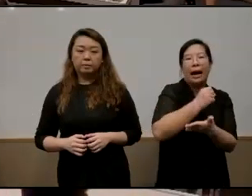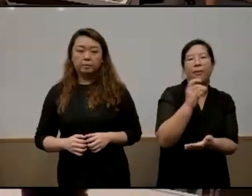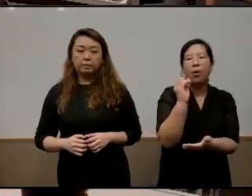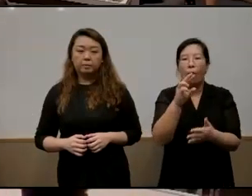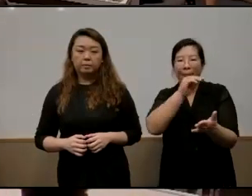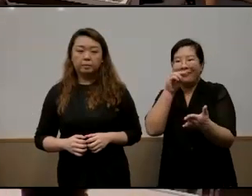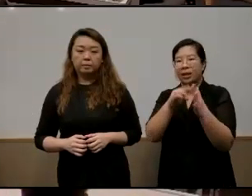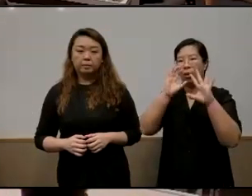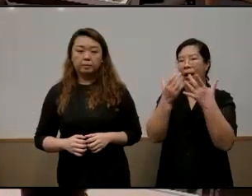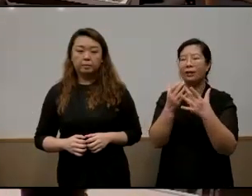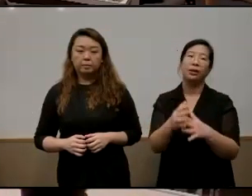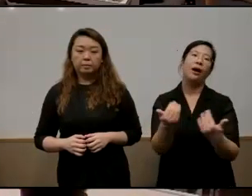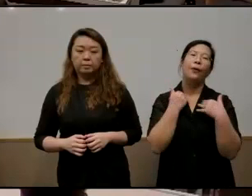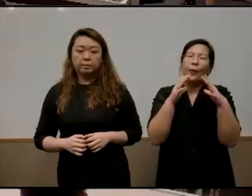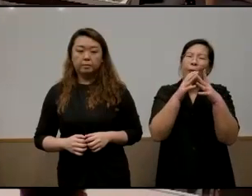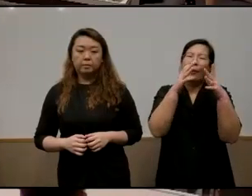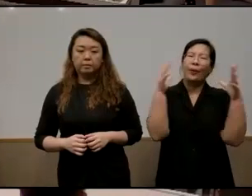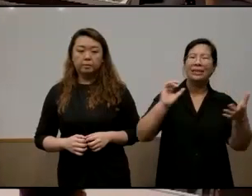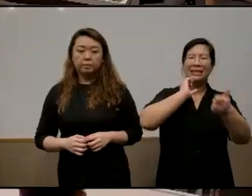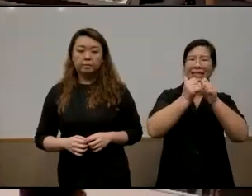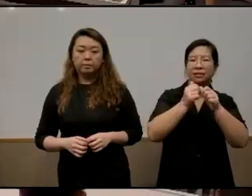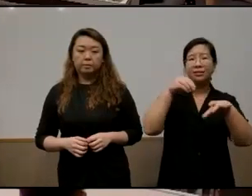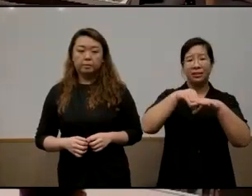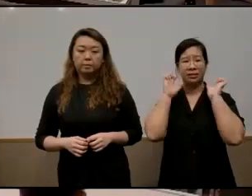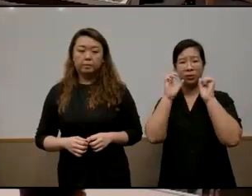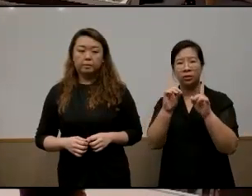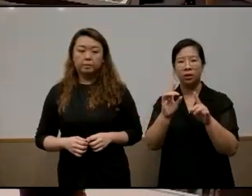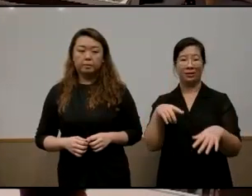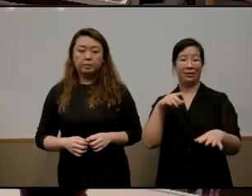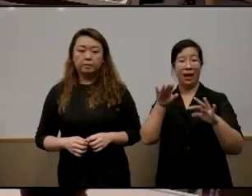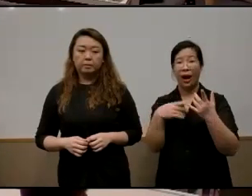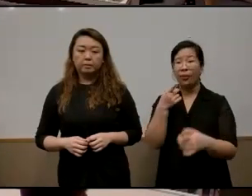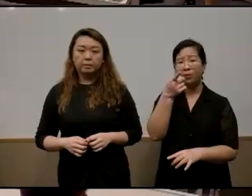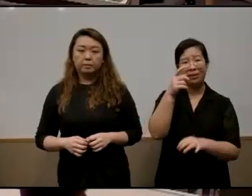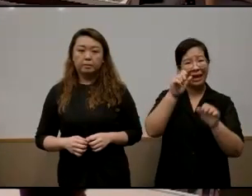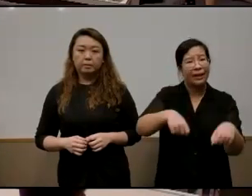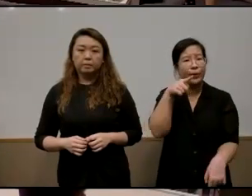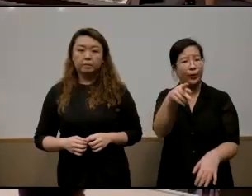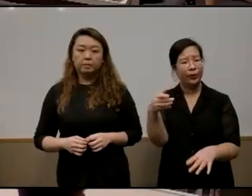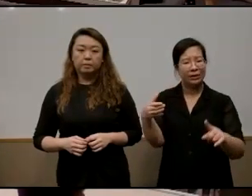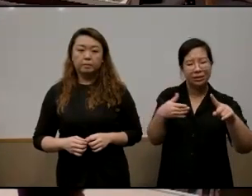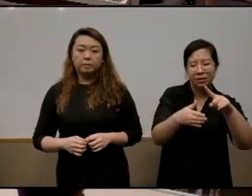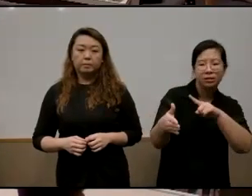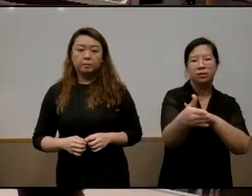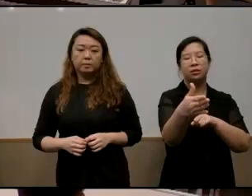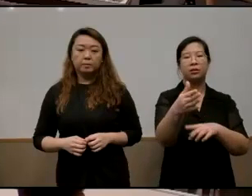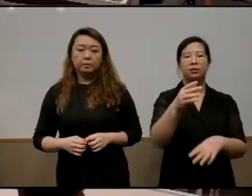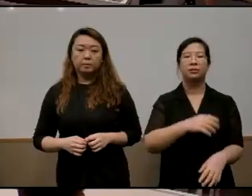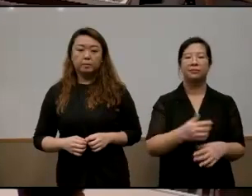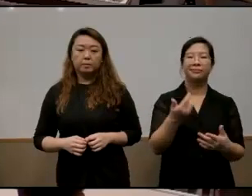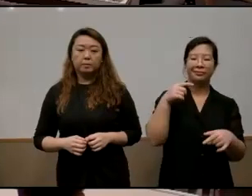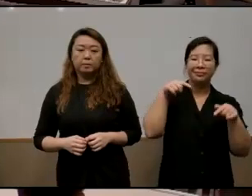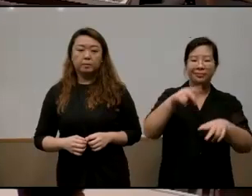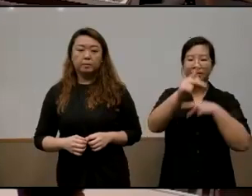there's so much competition going on in the education system how do you navigate around this kind of self-entipizing